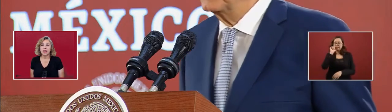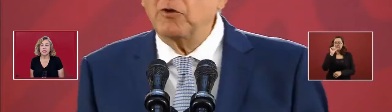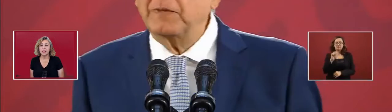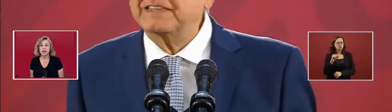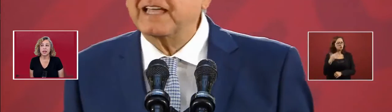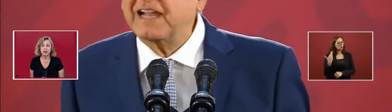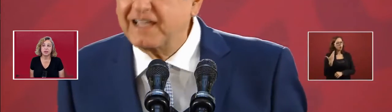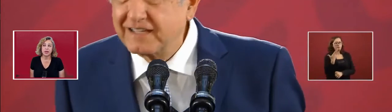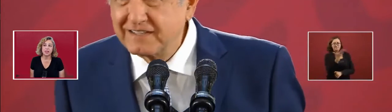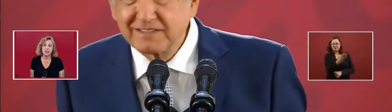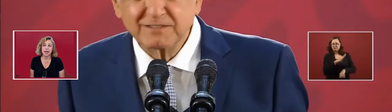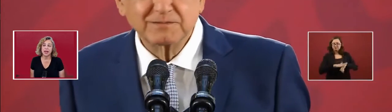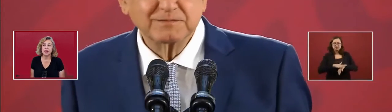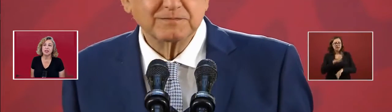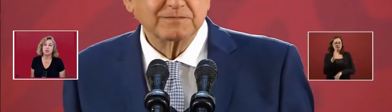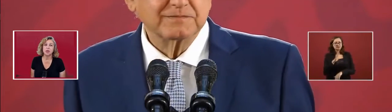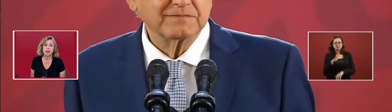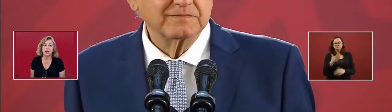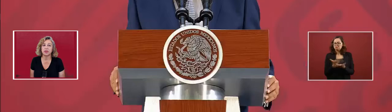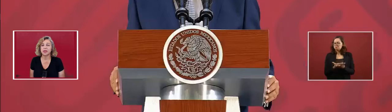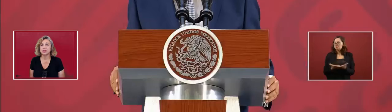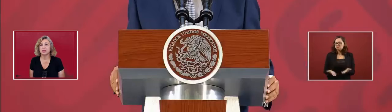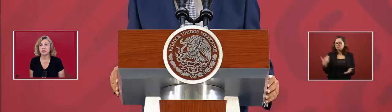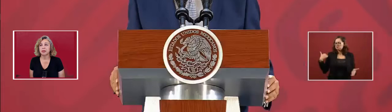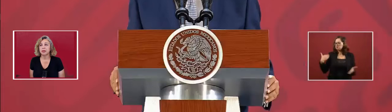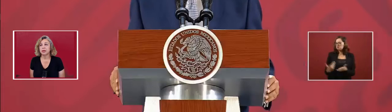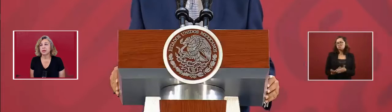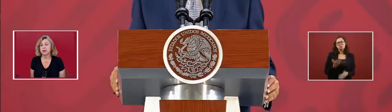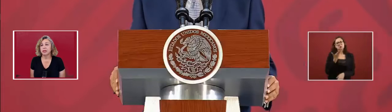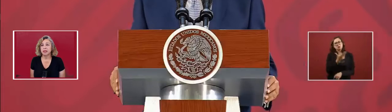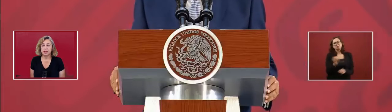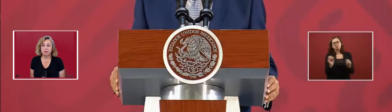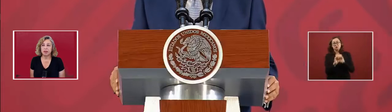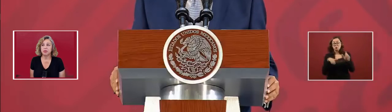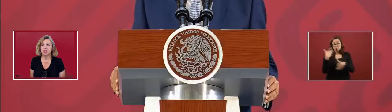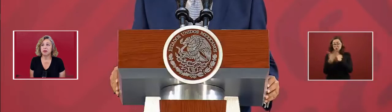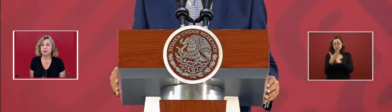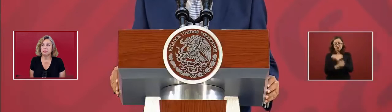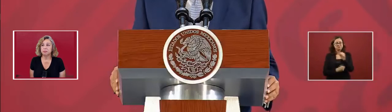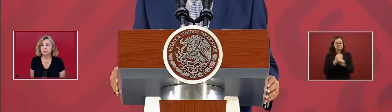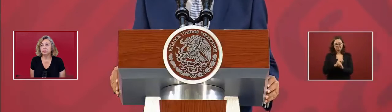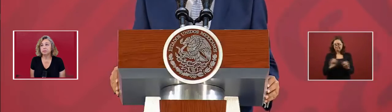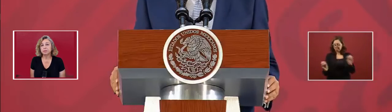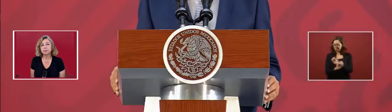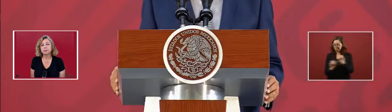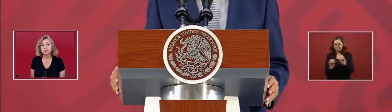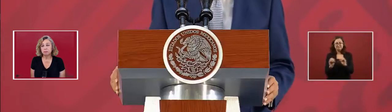It has not increased, and neither will it increase in the following year.